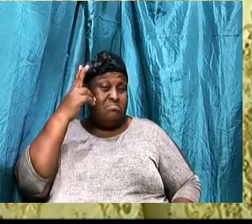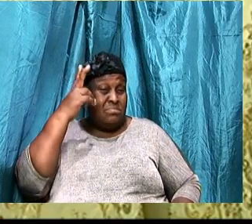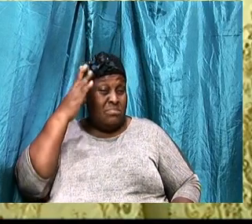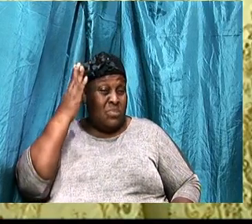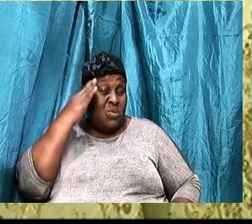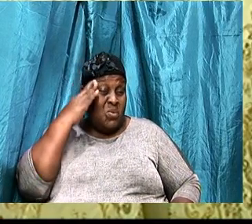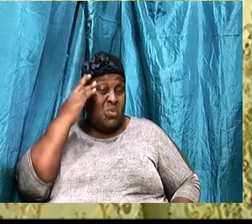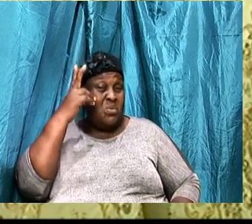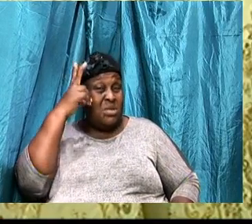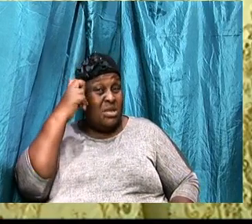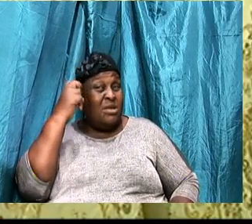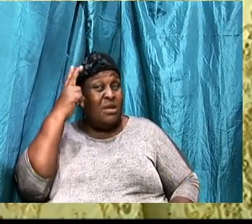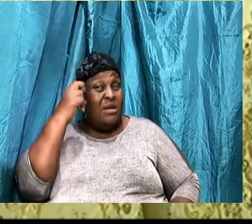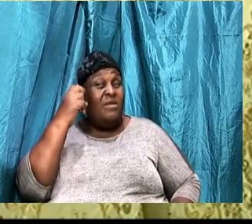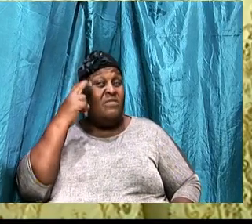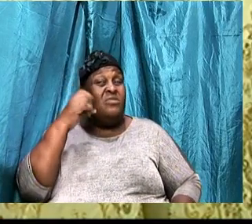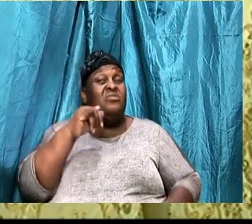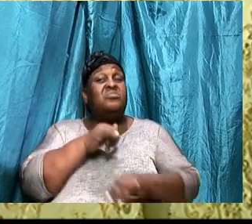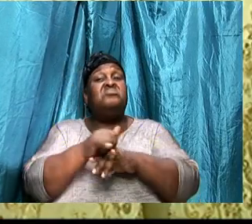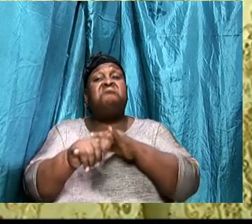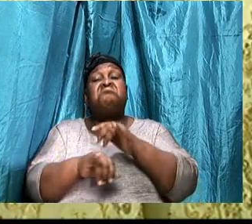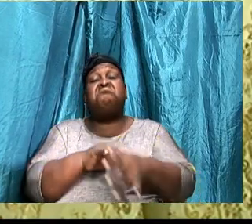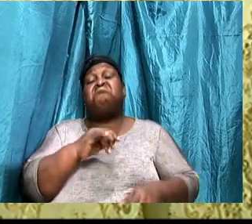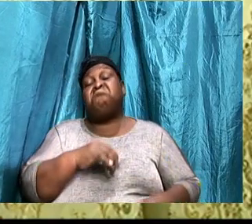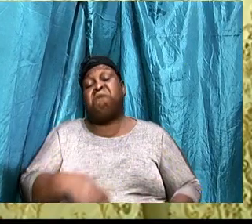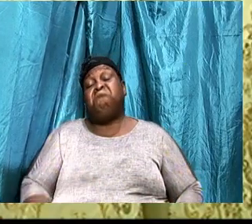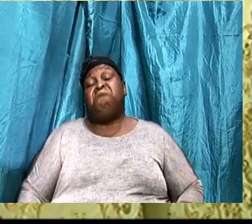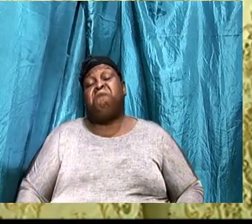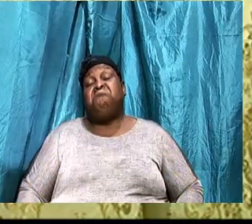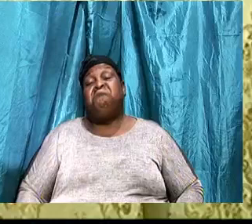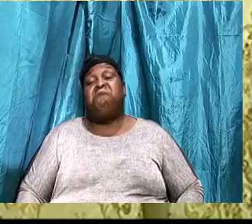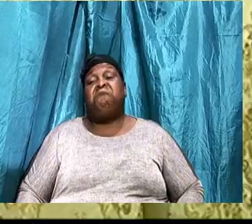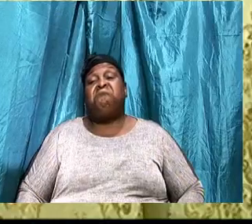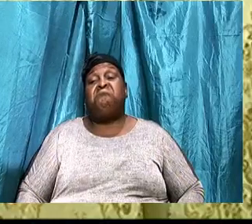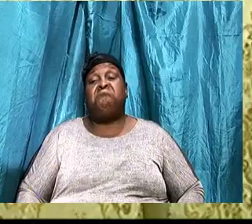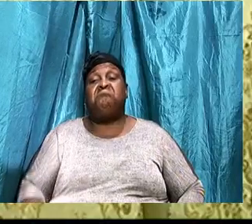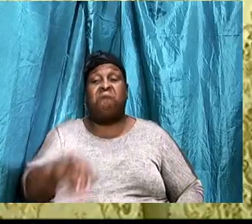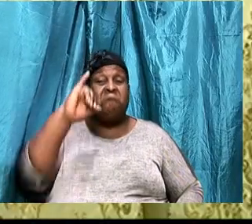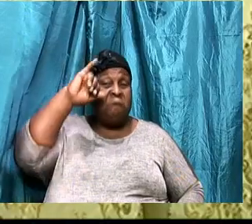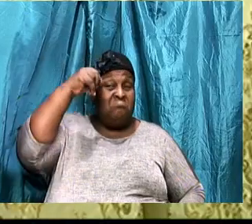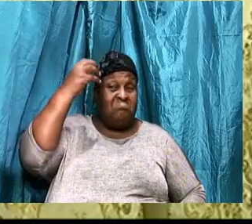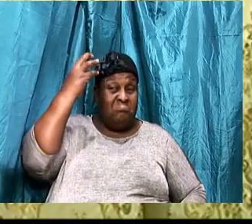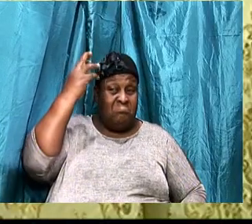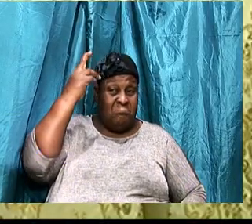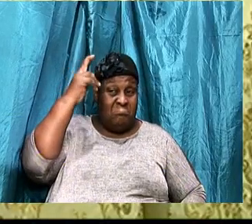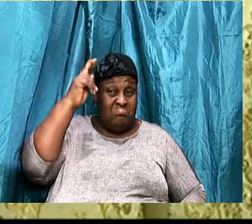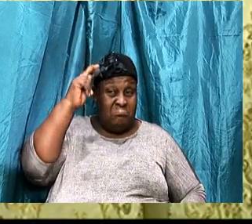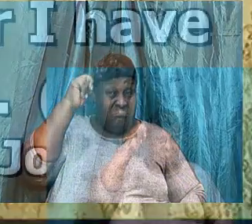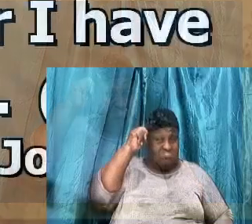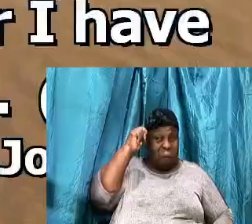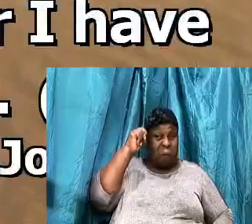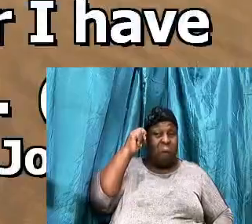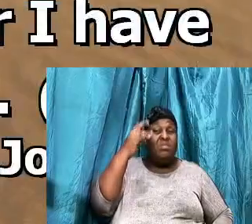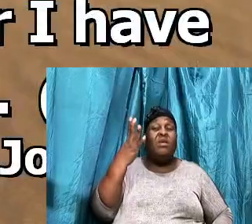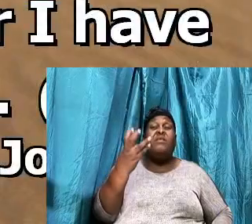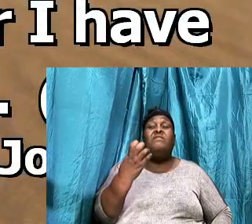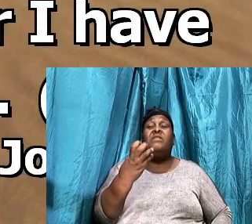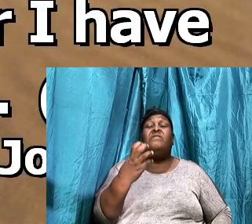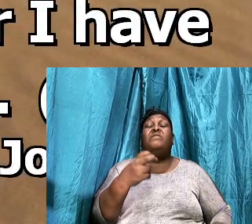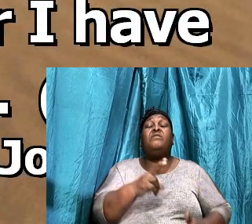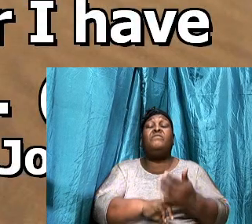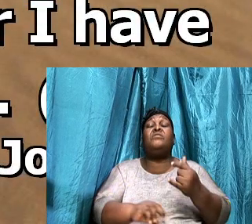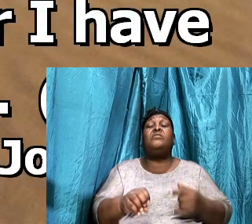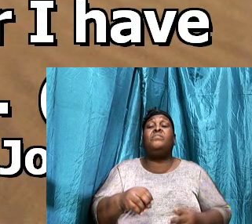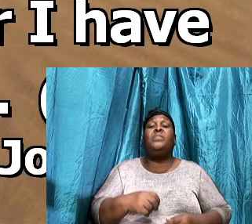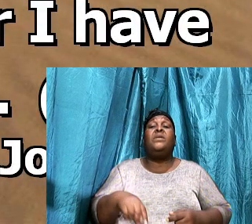these are the standards that we live by. So if we turn to St. John 15, He